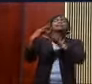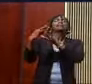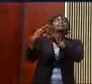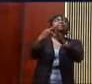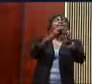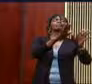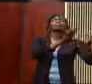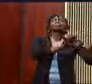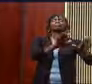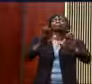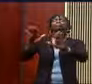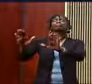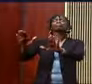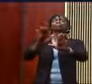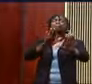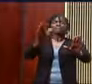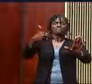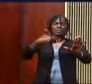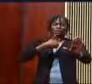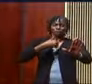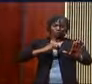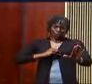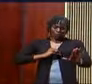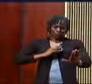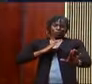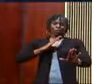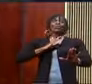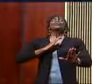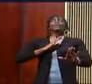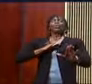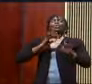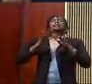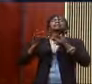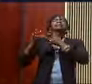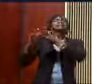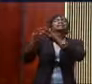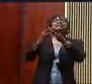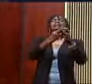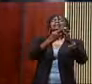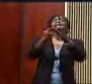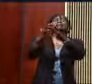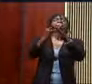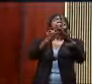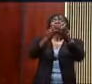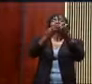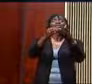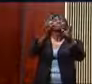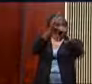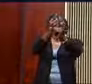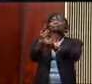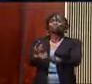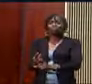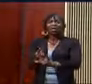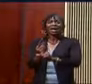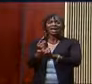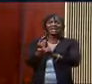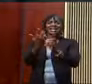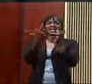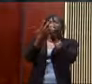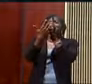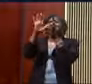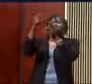He restores my soul, leads me in paths of righteousness for his name's sake. Are y'all getting the theological